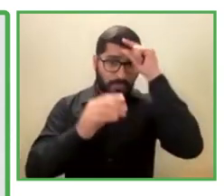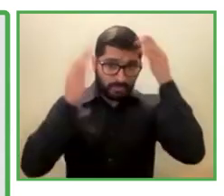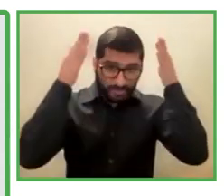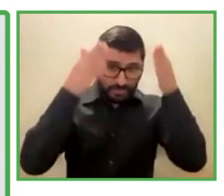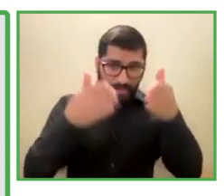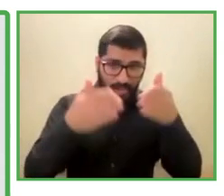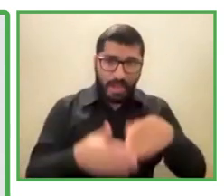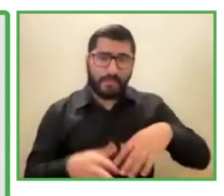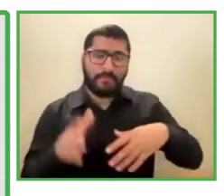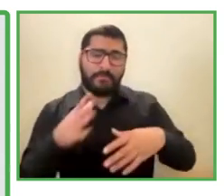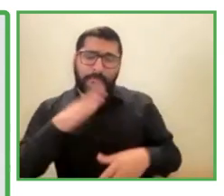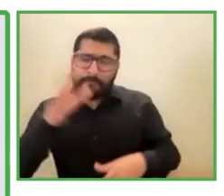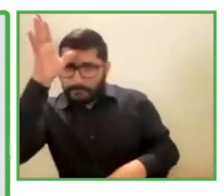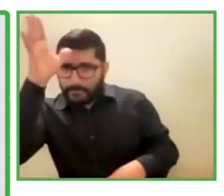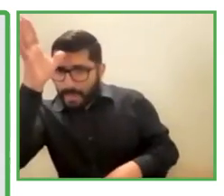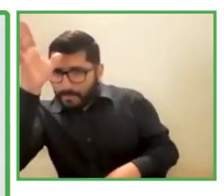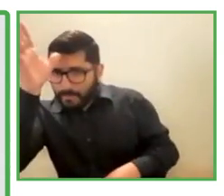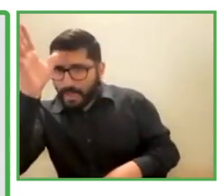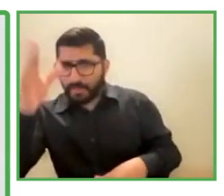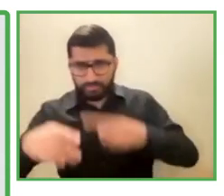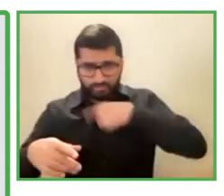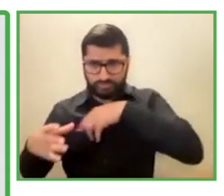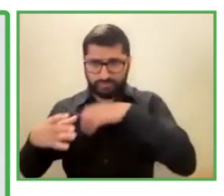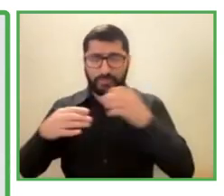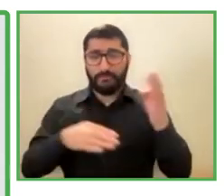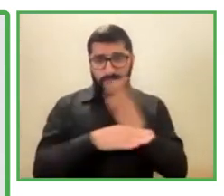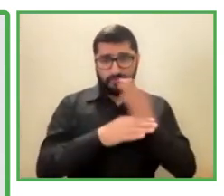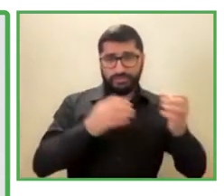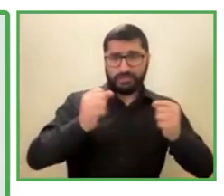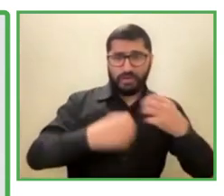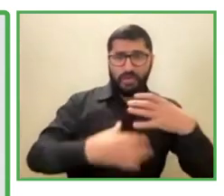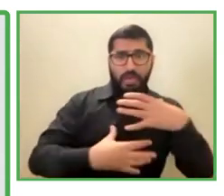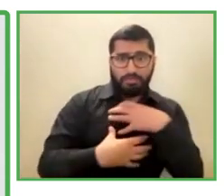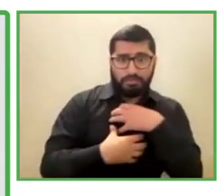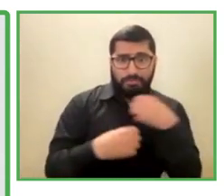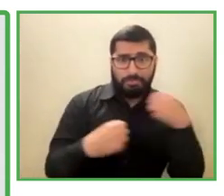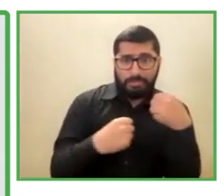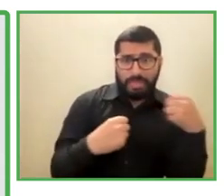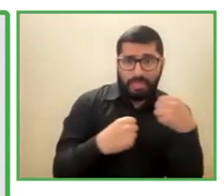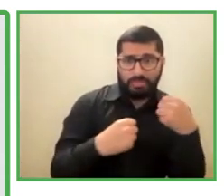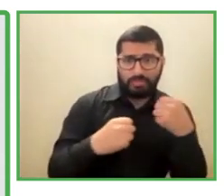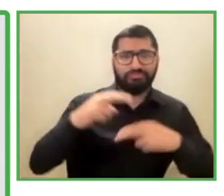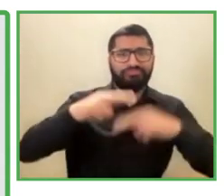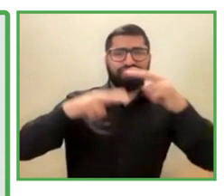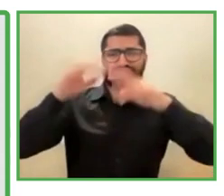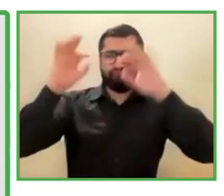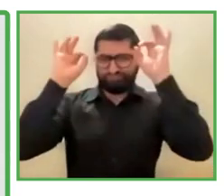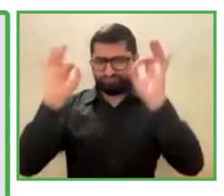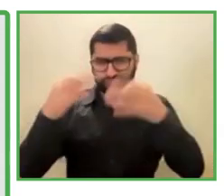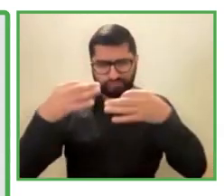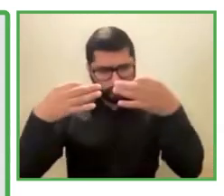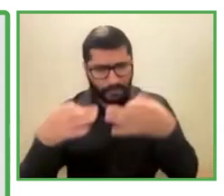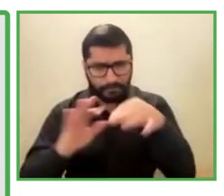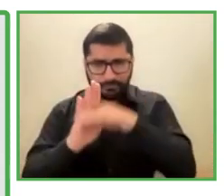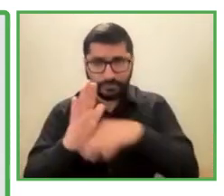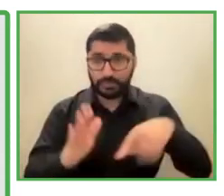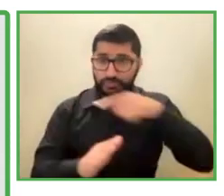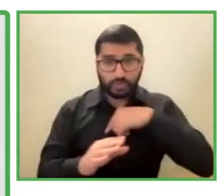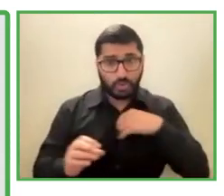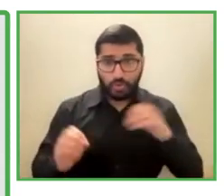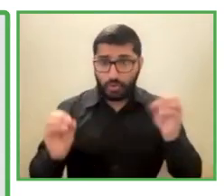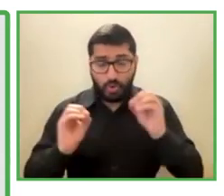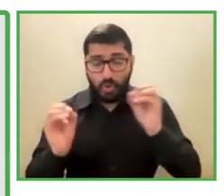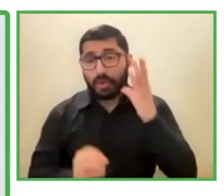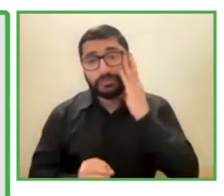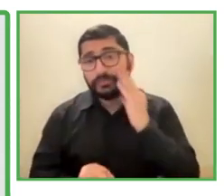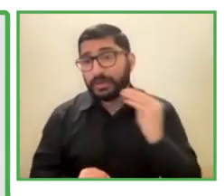with that mother, we encountered fear. We didn't have experience in inclusion,